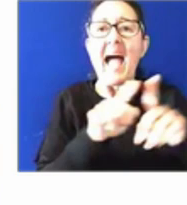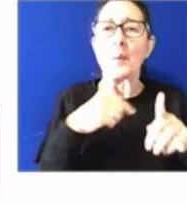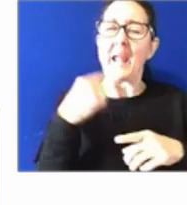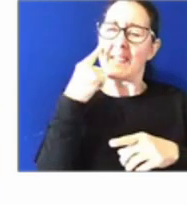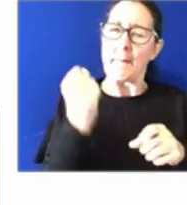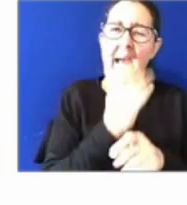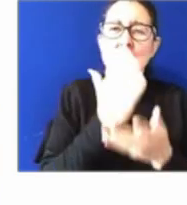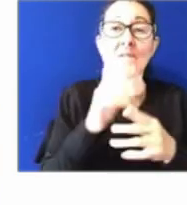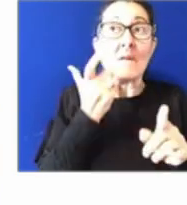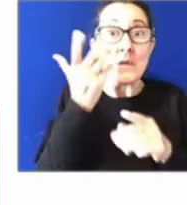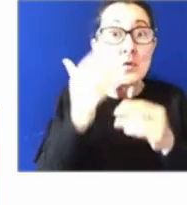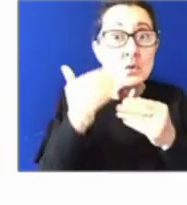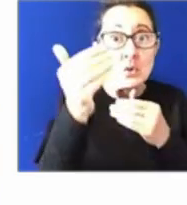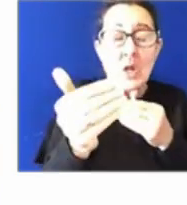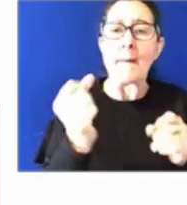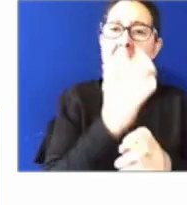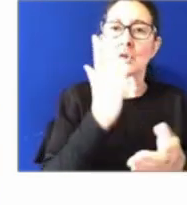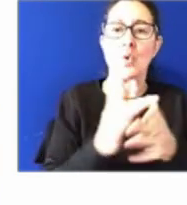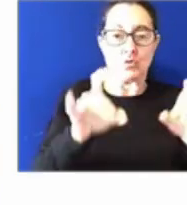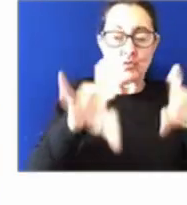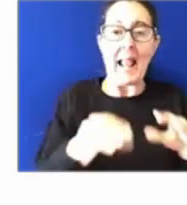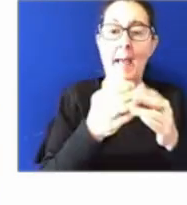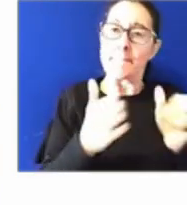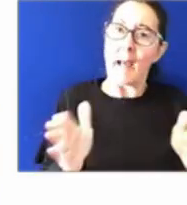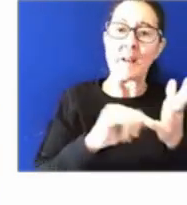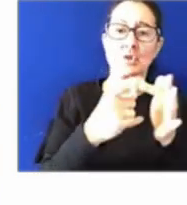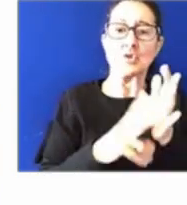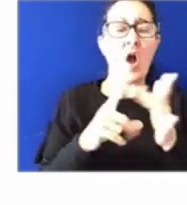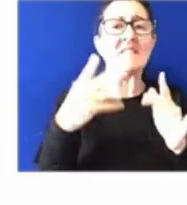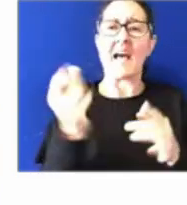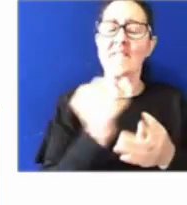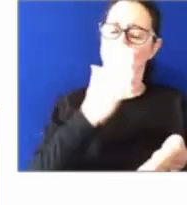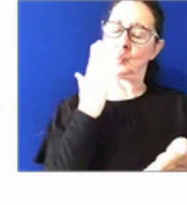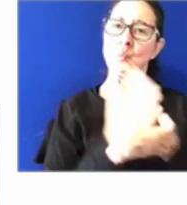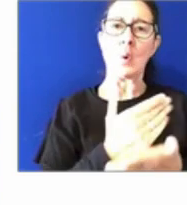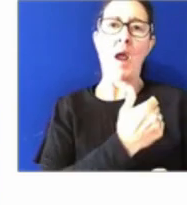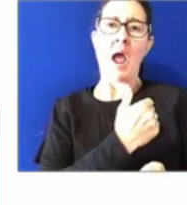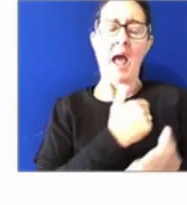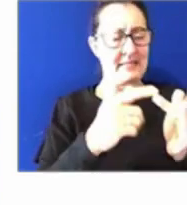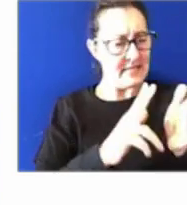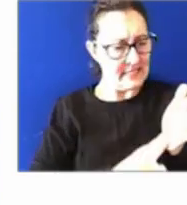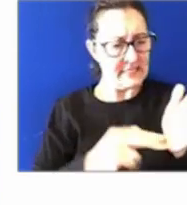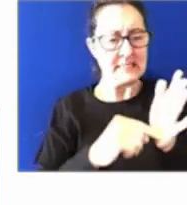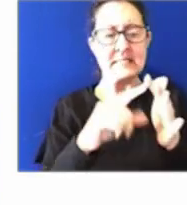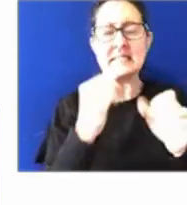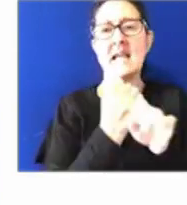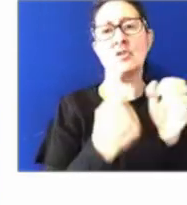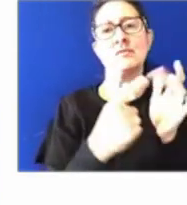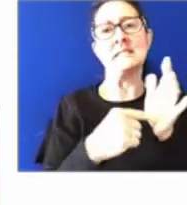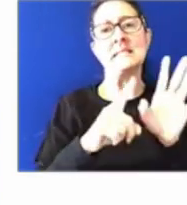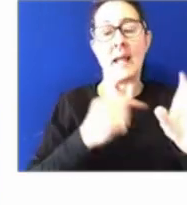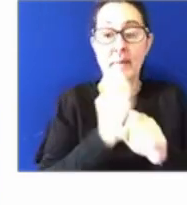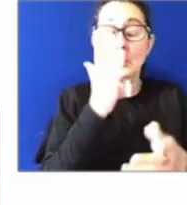integrity in everything that we do. That we put people and business at the centre of policy and